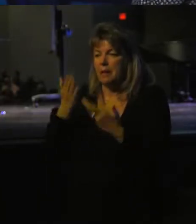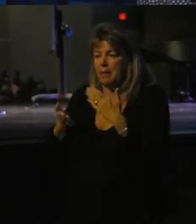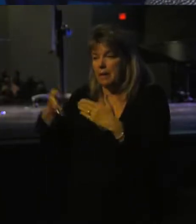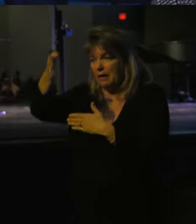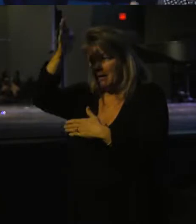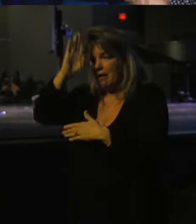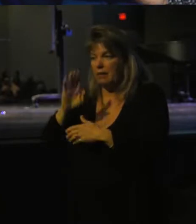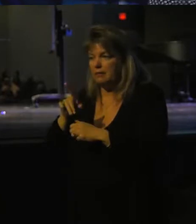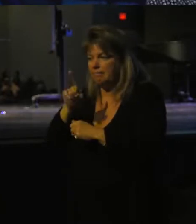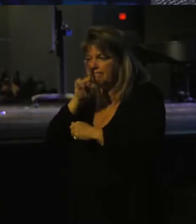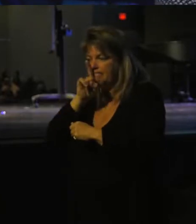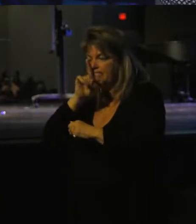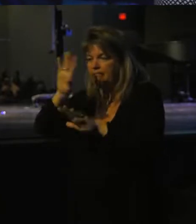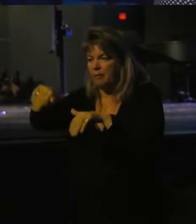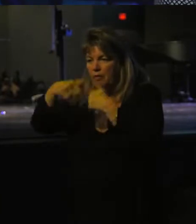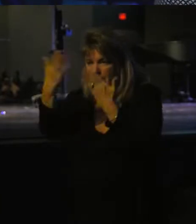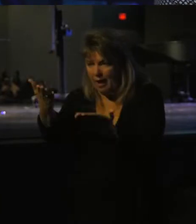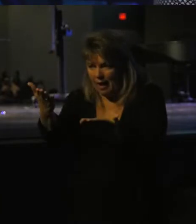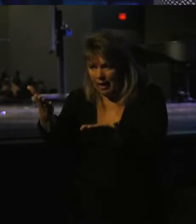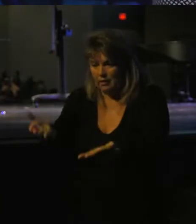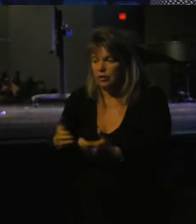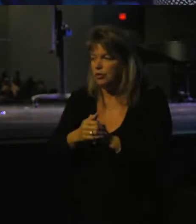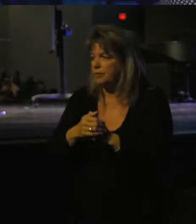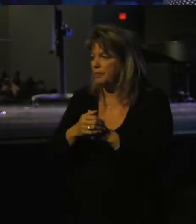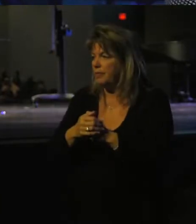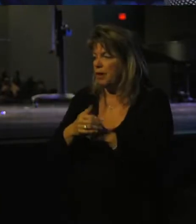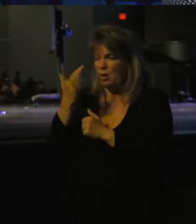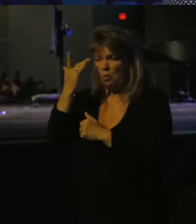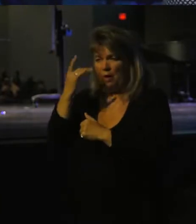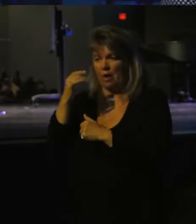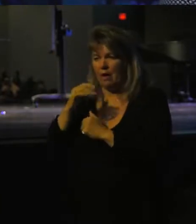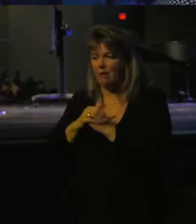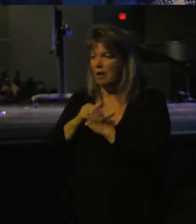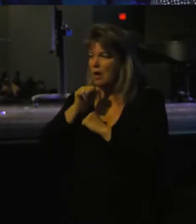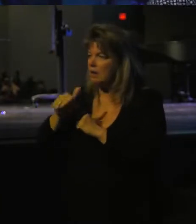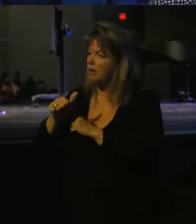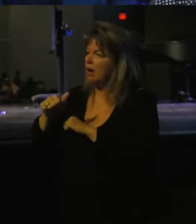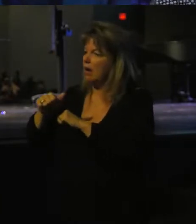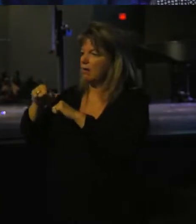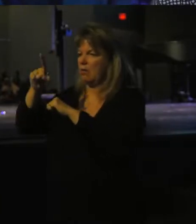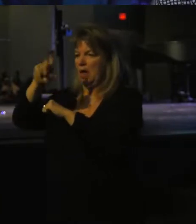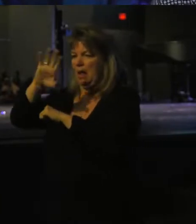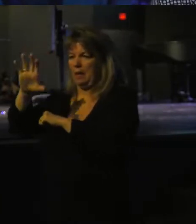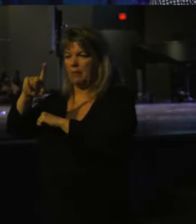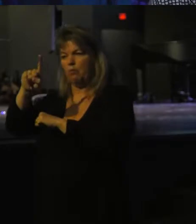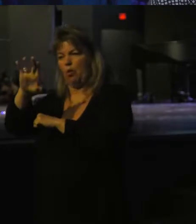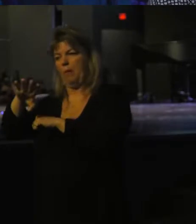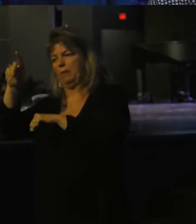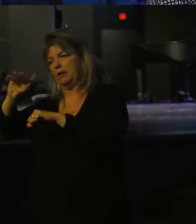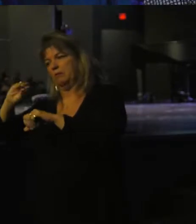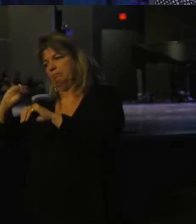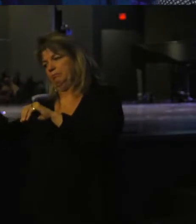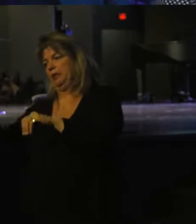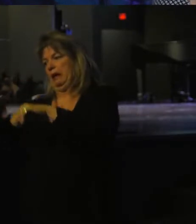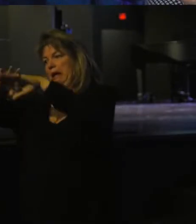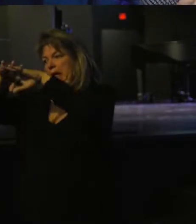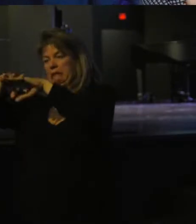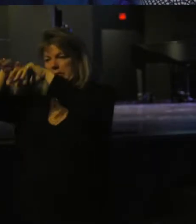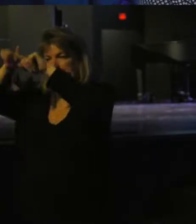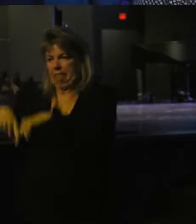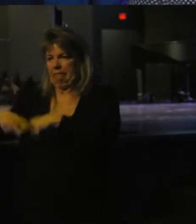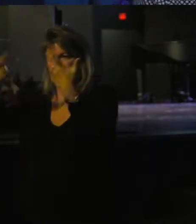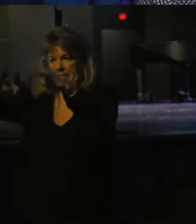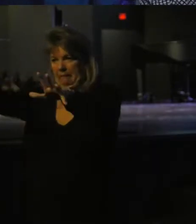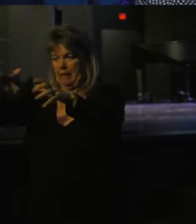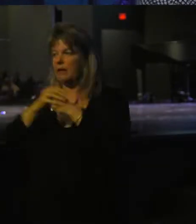quiet the provided provision because you have not completed your obedience. It says as soon as he